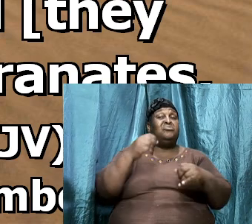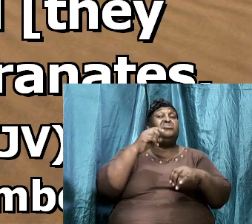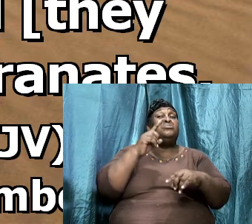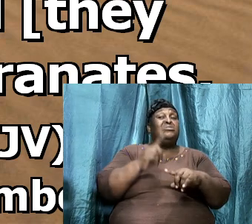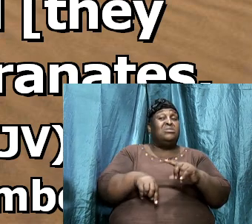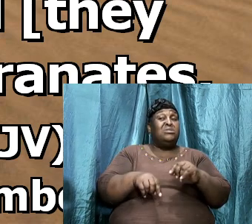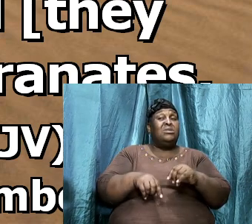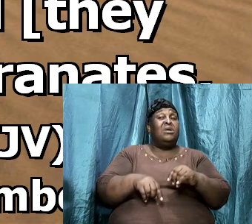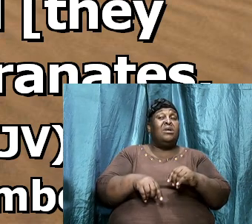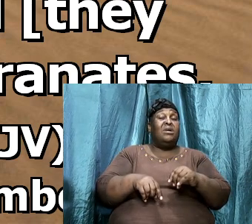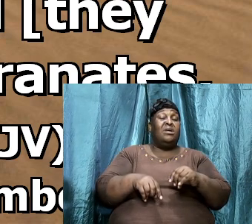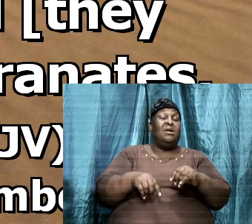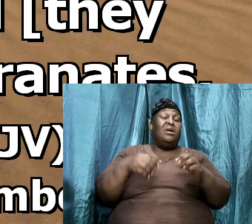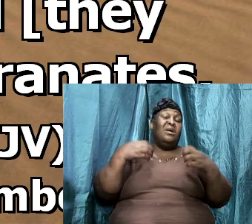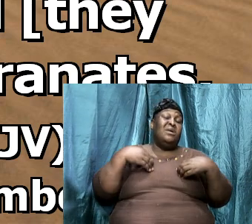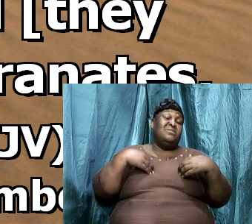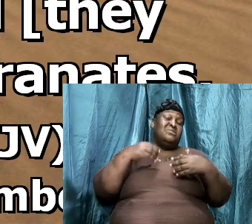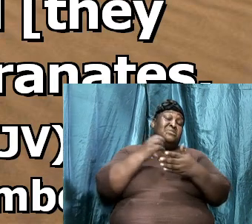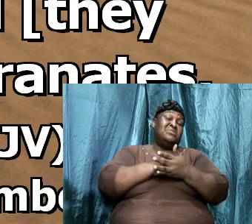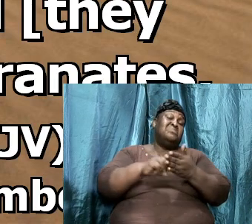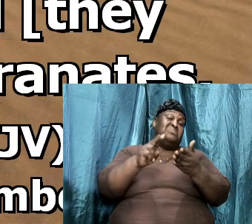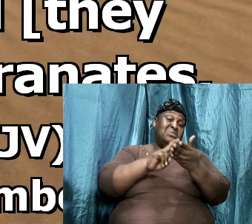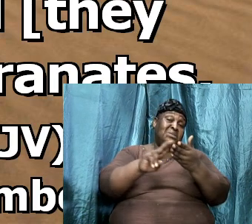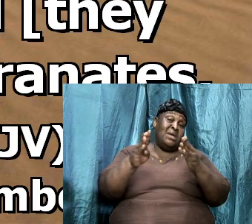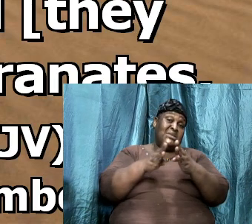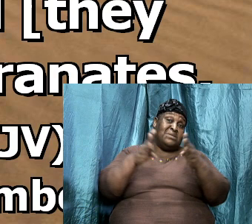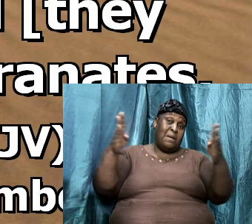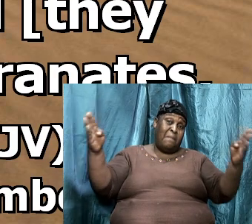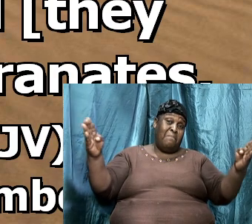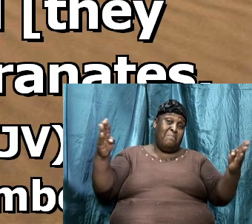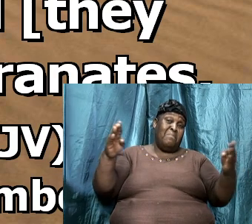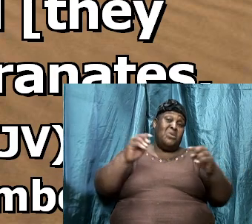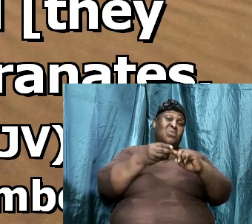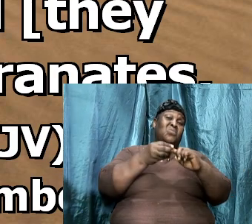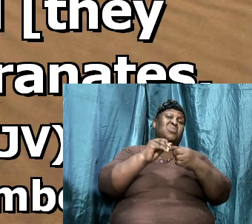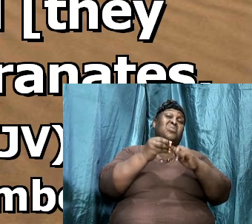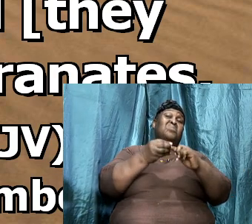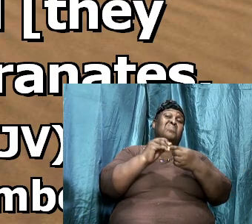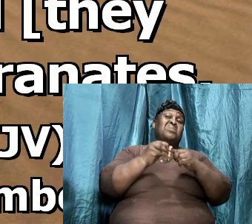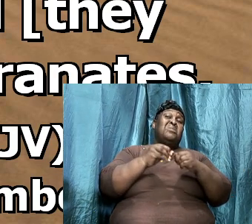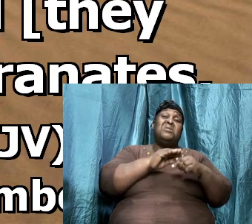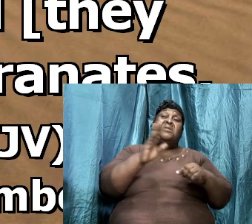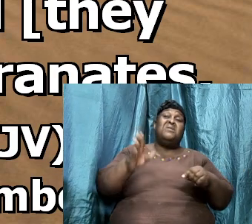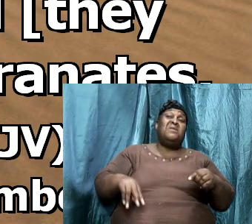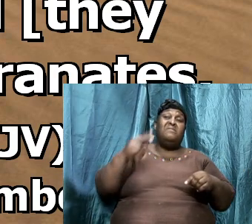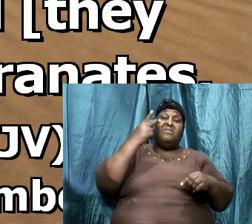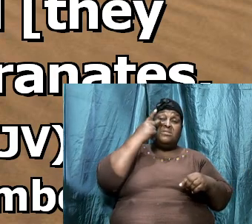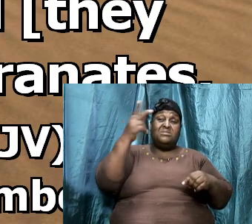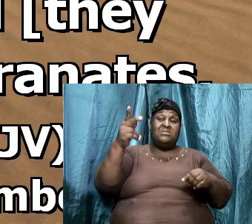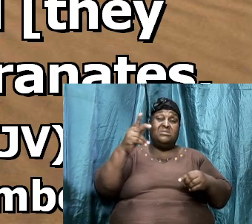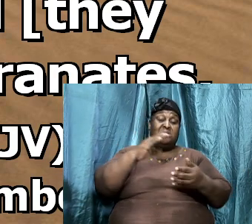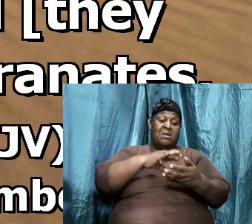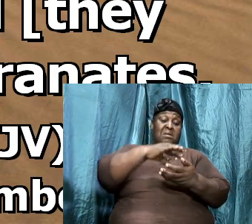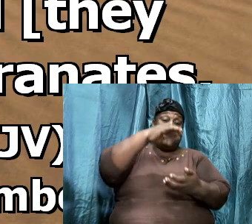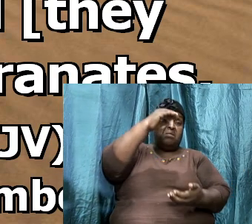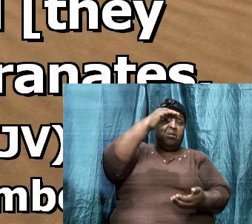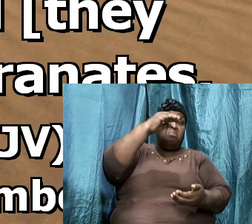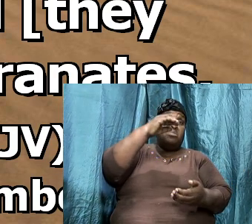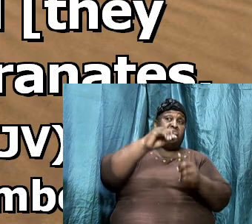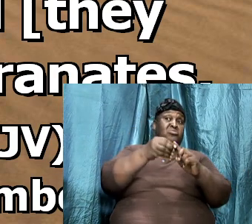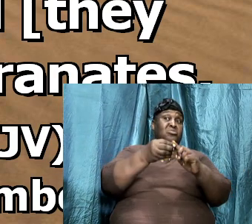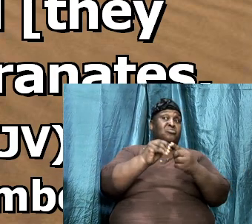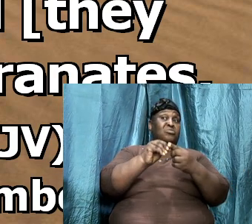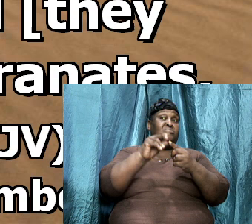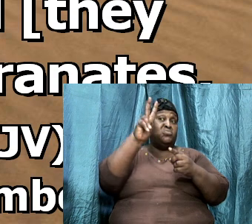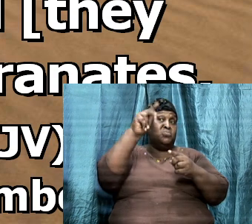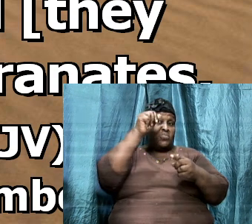nice big grapes, but I've never seen a bunch of grapes that two men have to carry. But the Bible